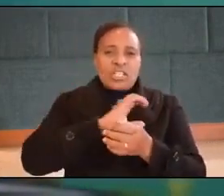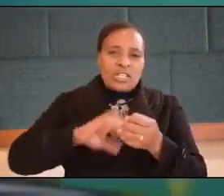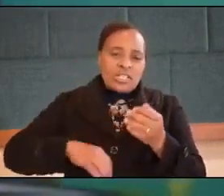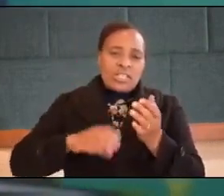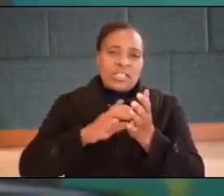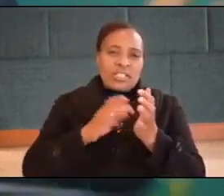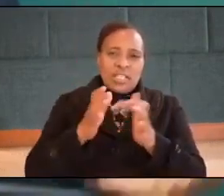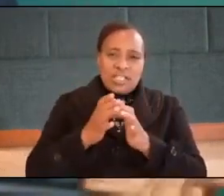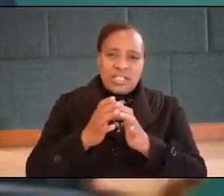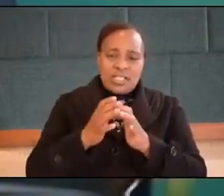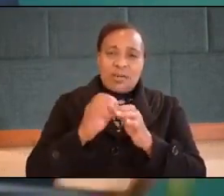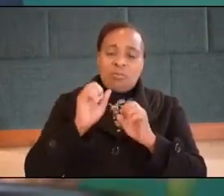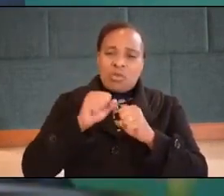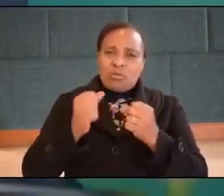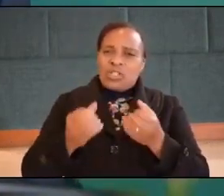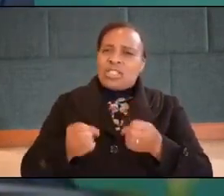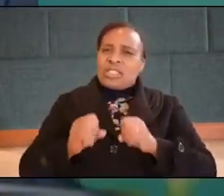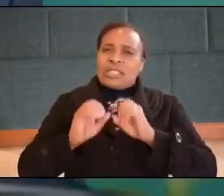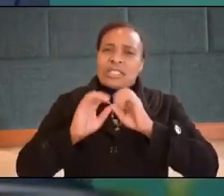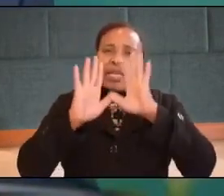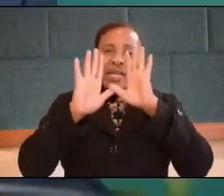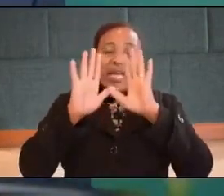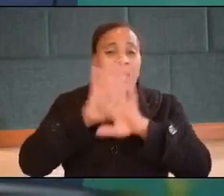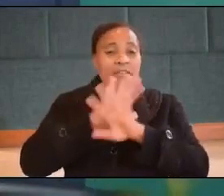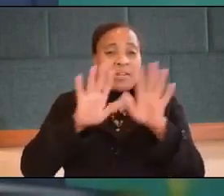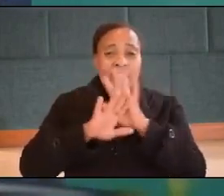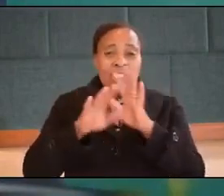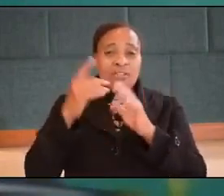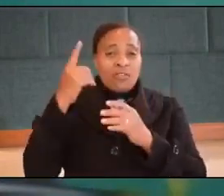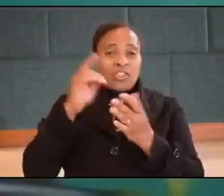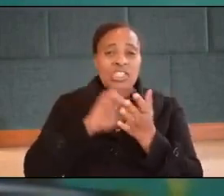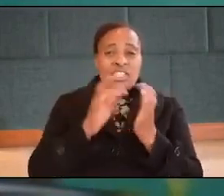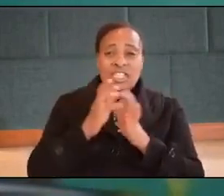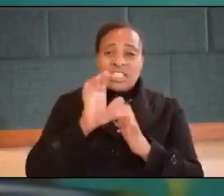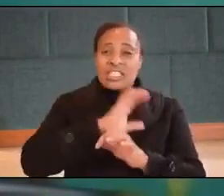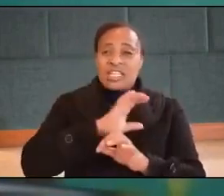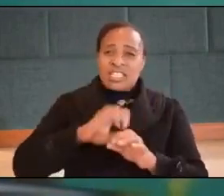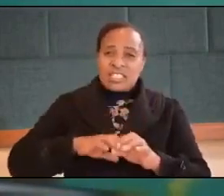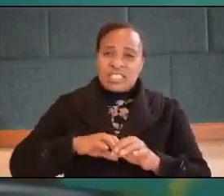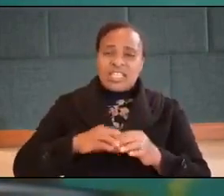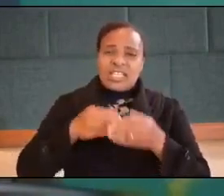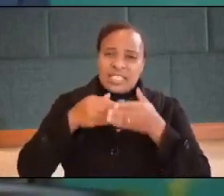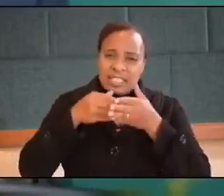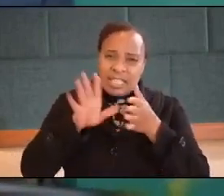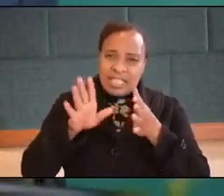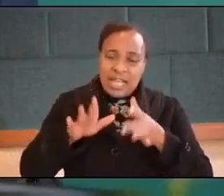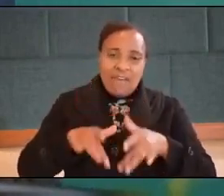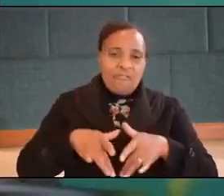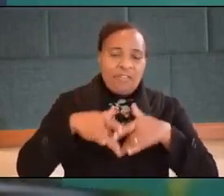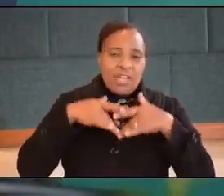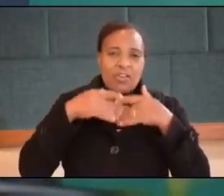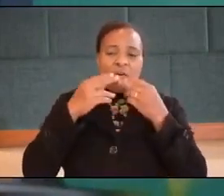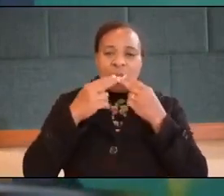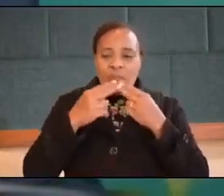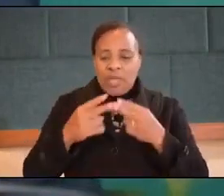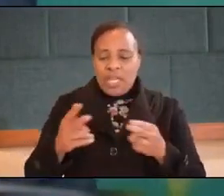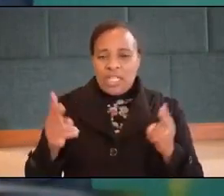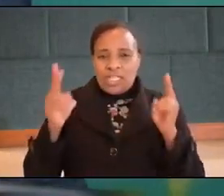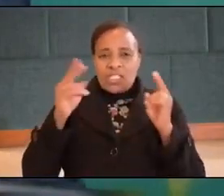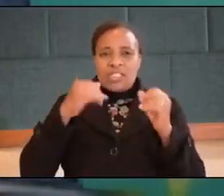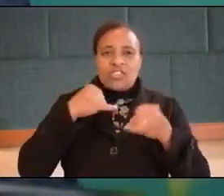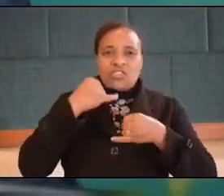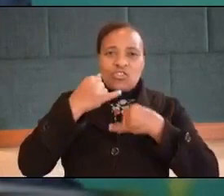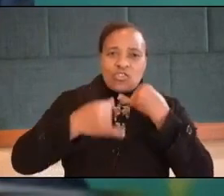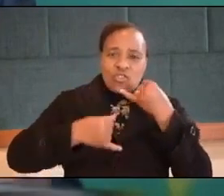willing to surrender everything for jesus and there's such a feeling of peace a feeling of joy and